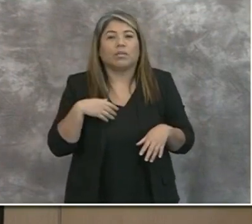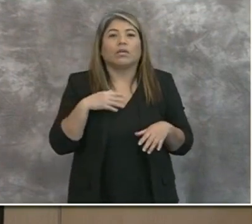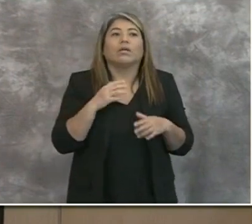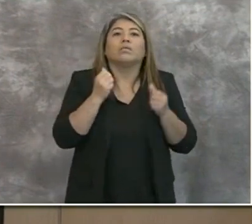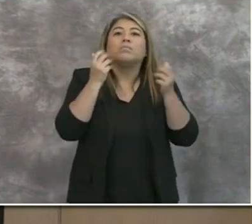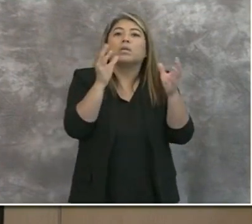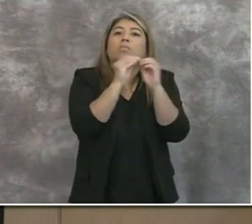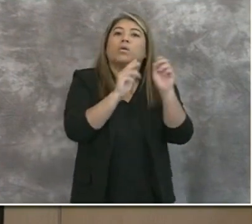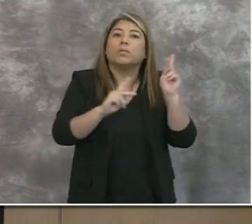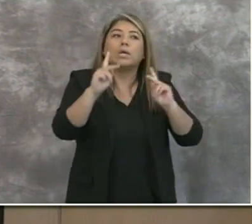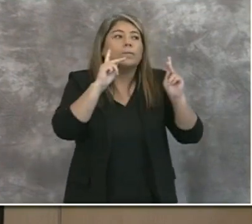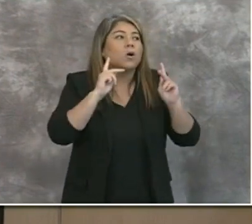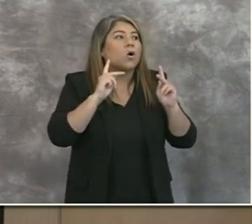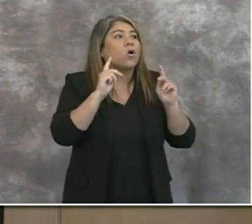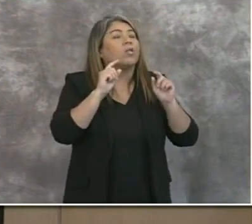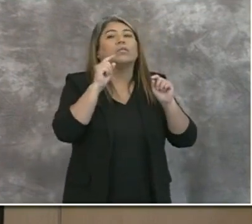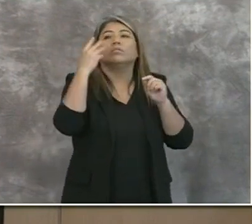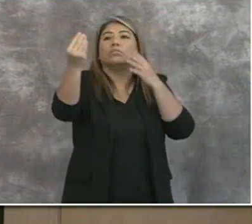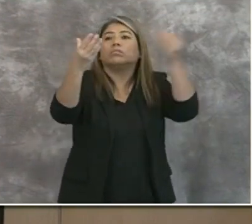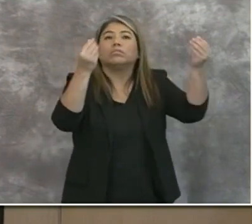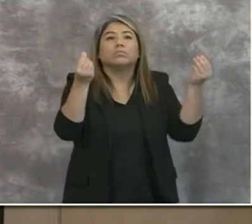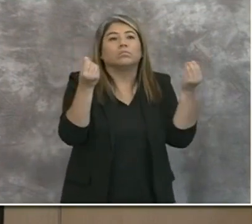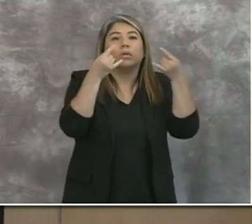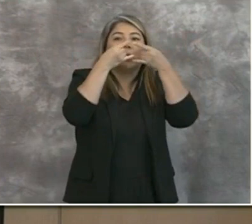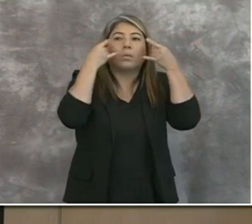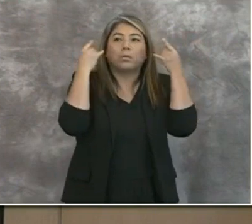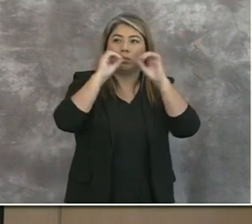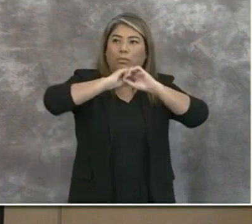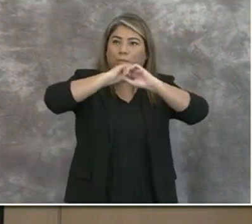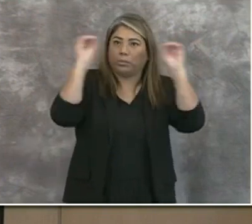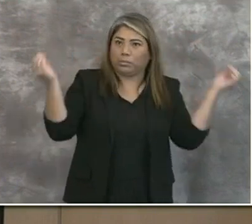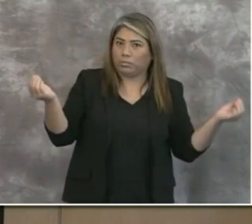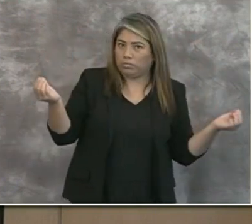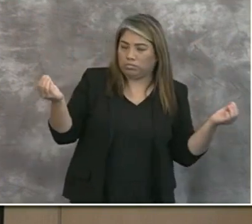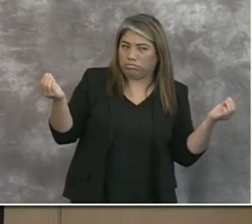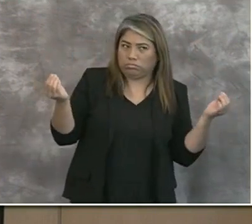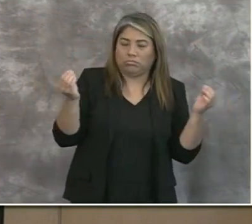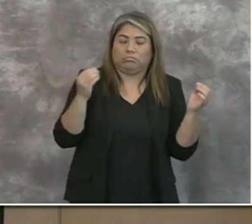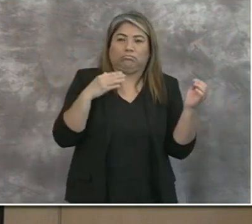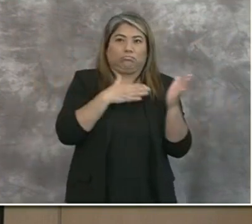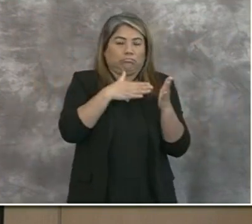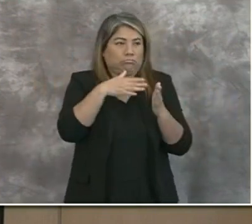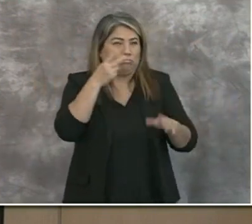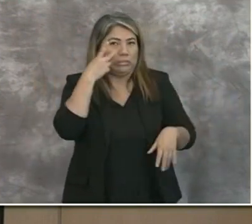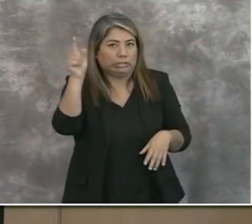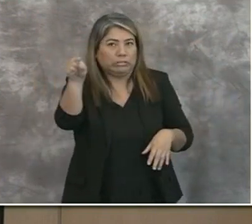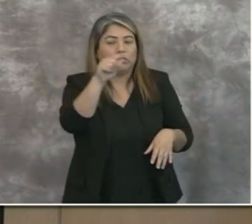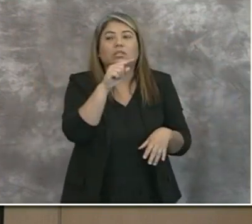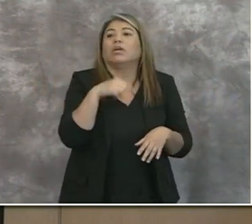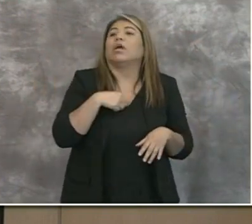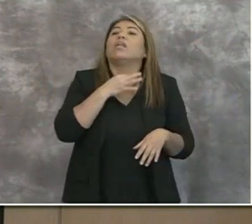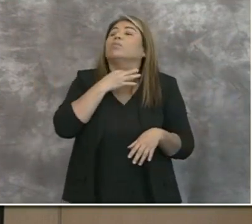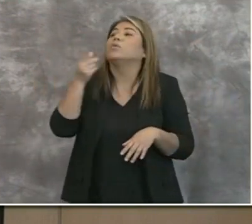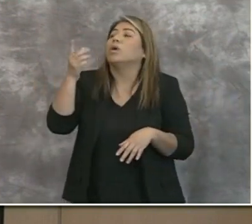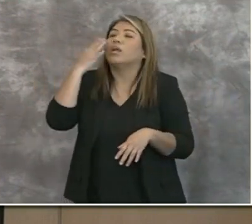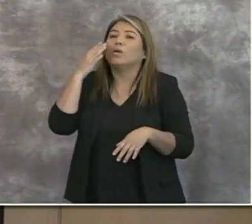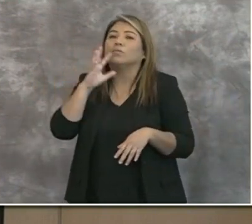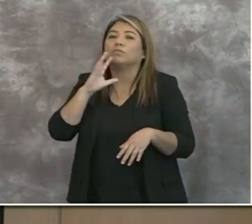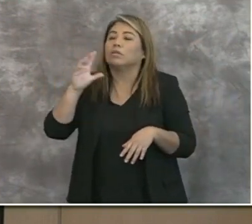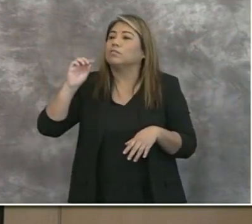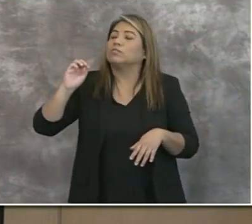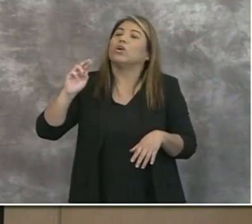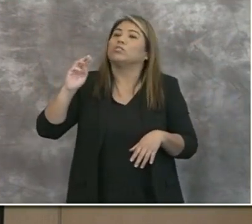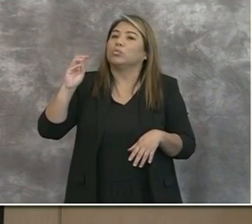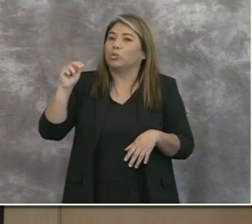people are out in public with no facial coverings on. And I'm just wondering, I know that Dr. Wooten just made the point about how